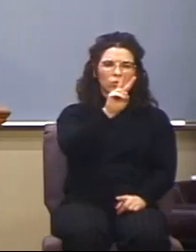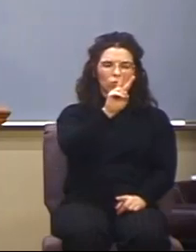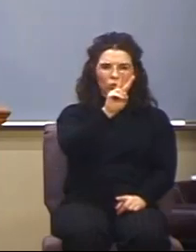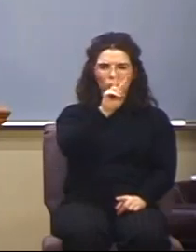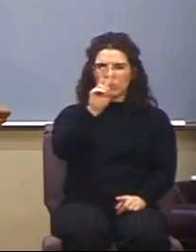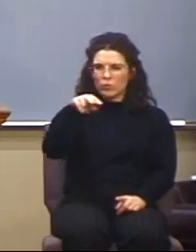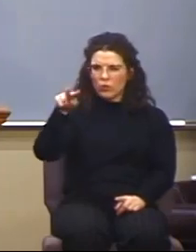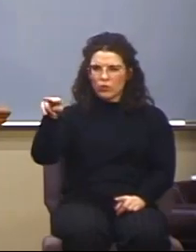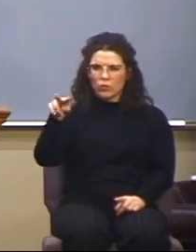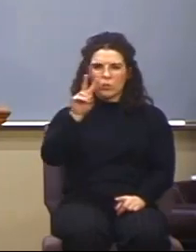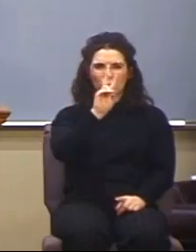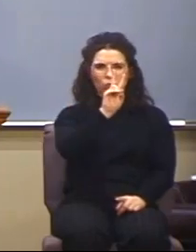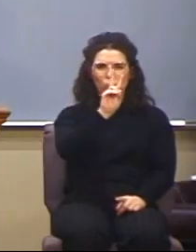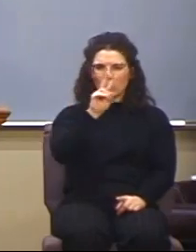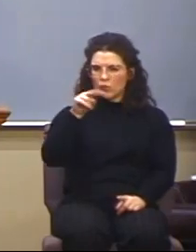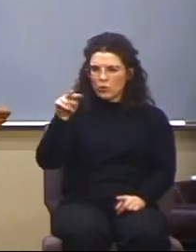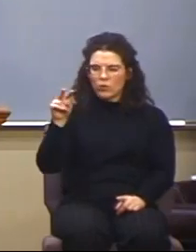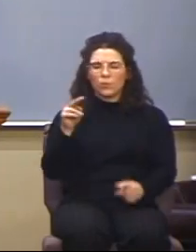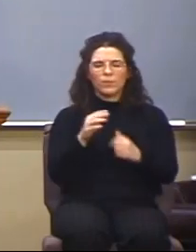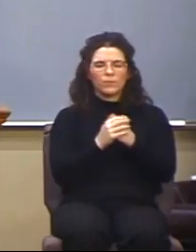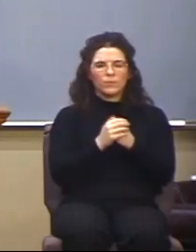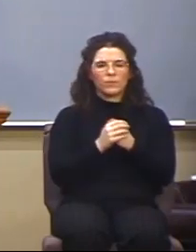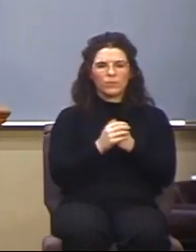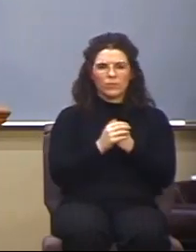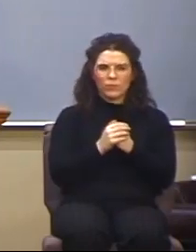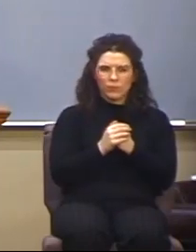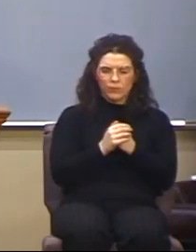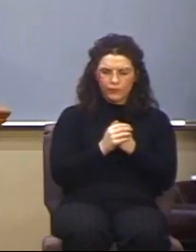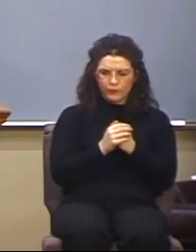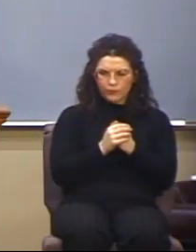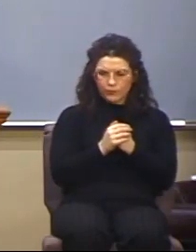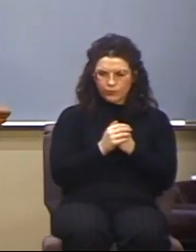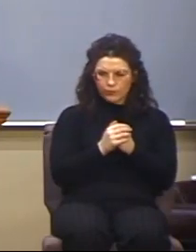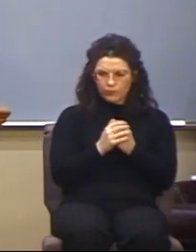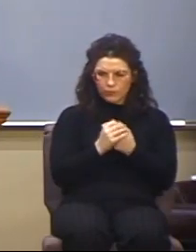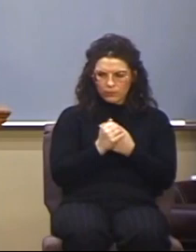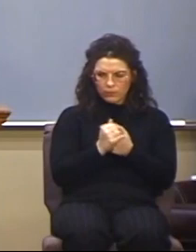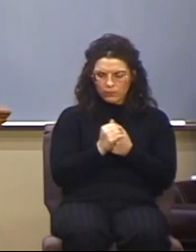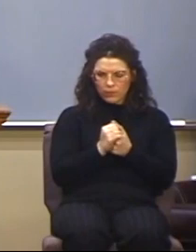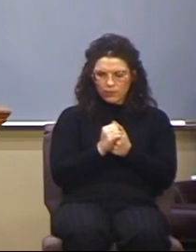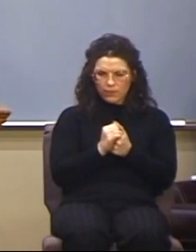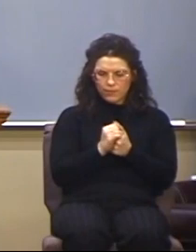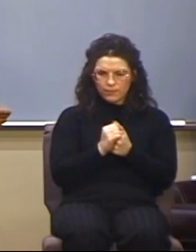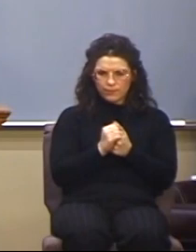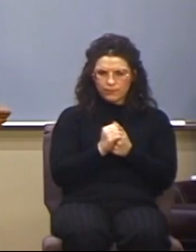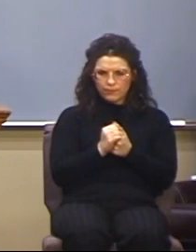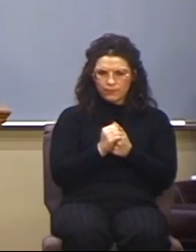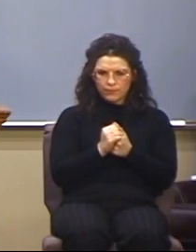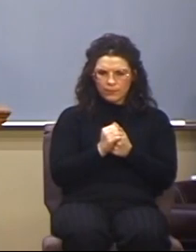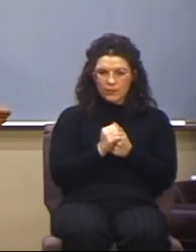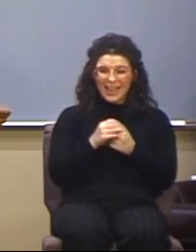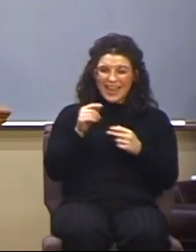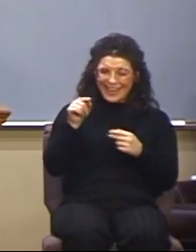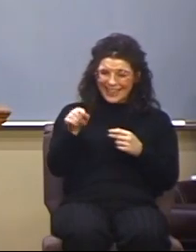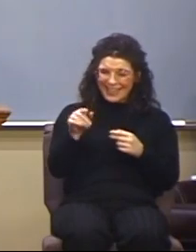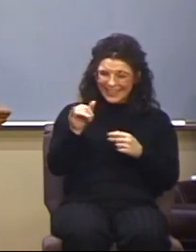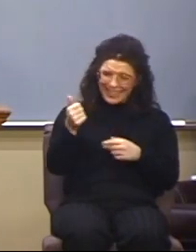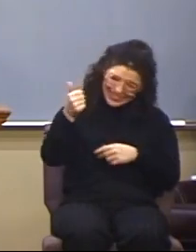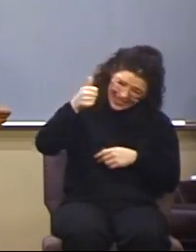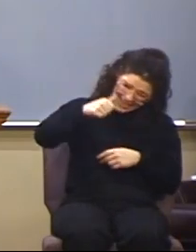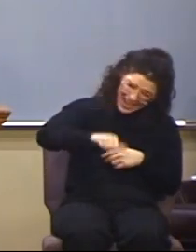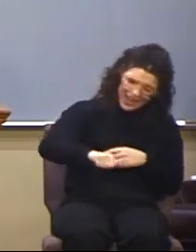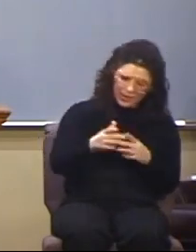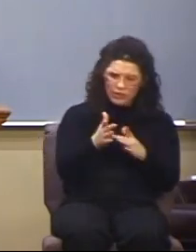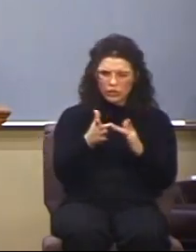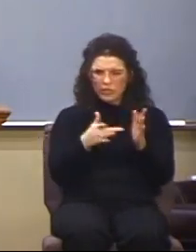verse 22. Who is a liar, but he that denieth Jesus is